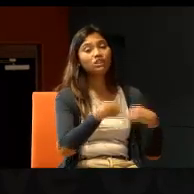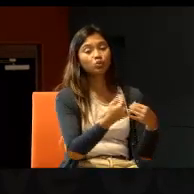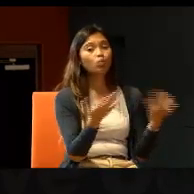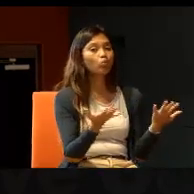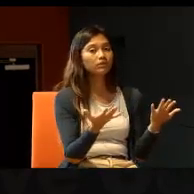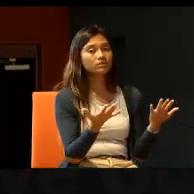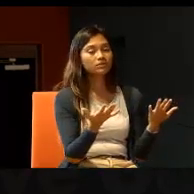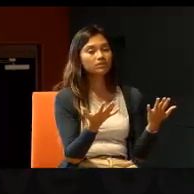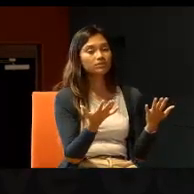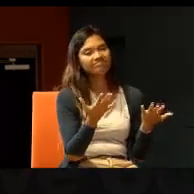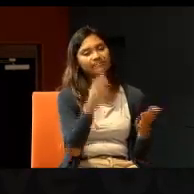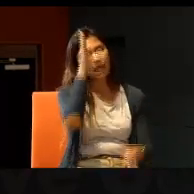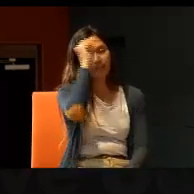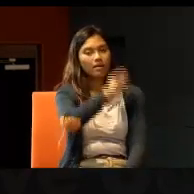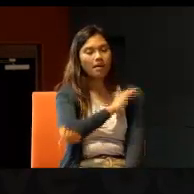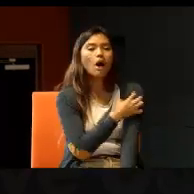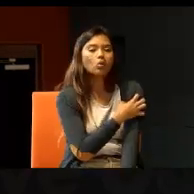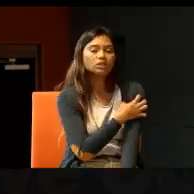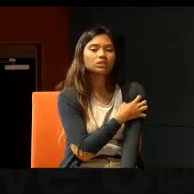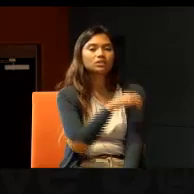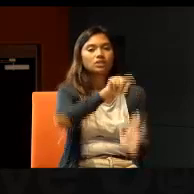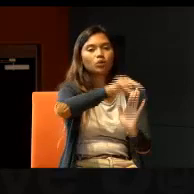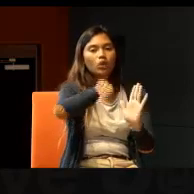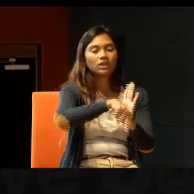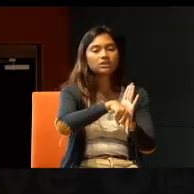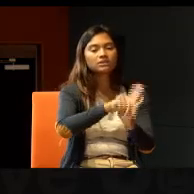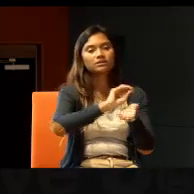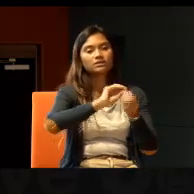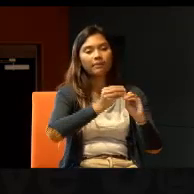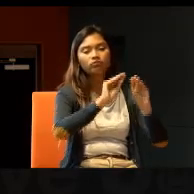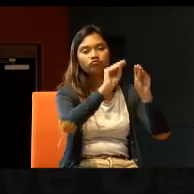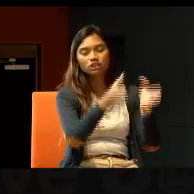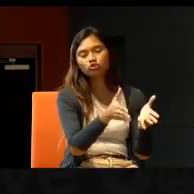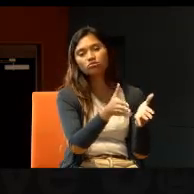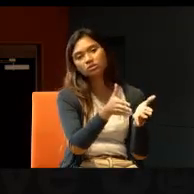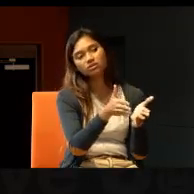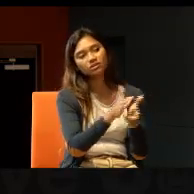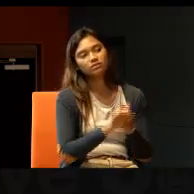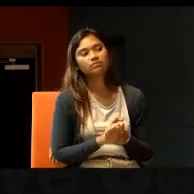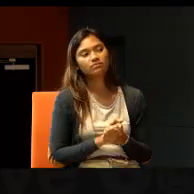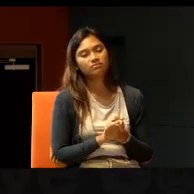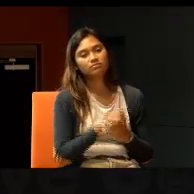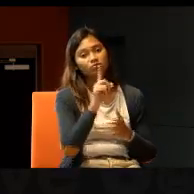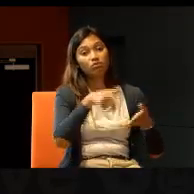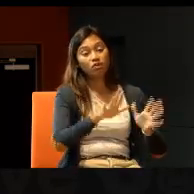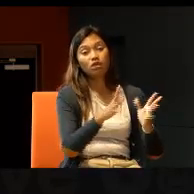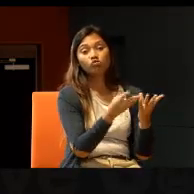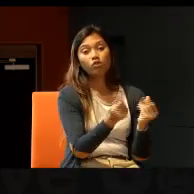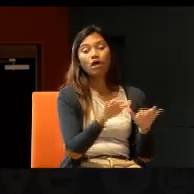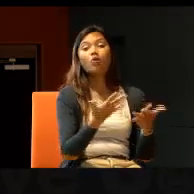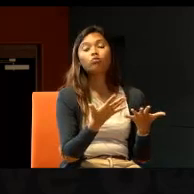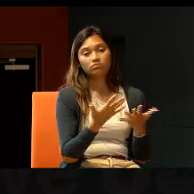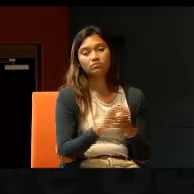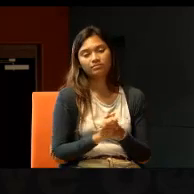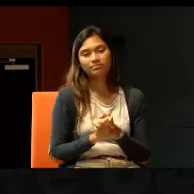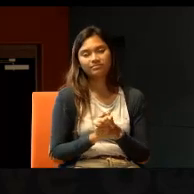about, manpower, the quality, and number of teachers. One way to solve it, is of course, to